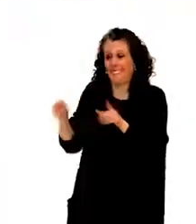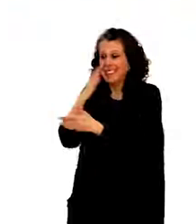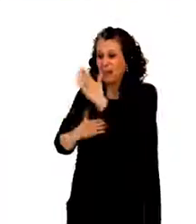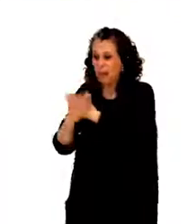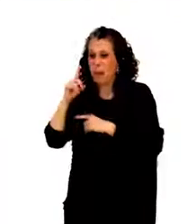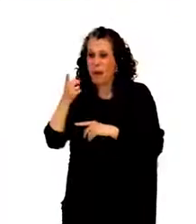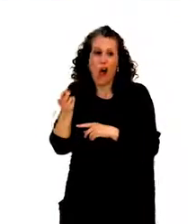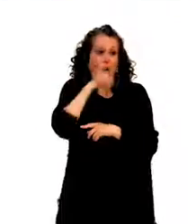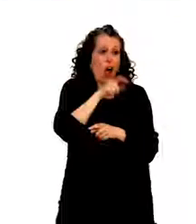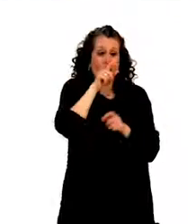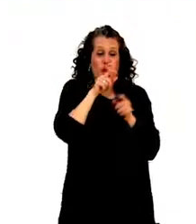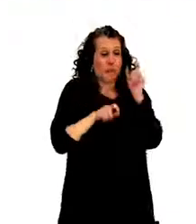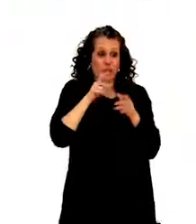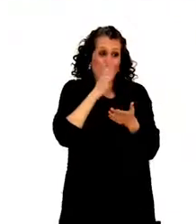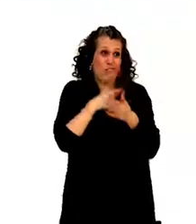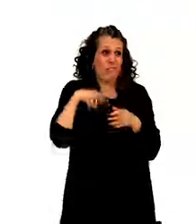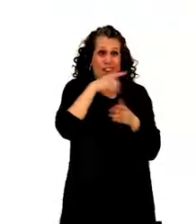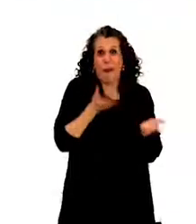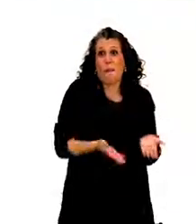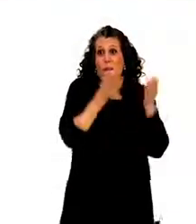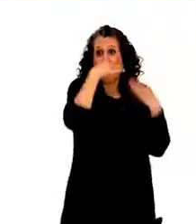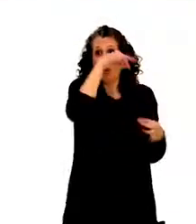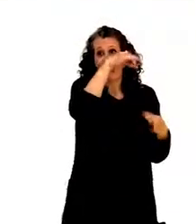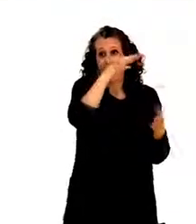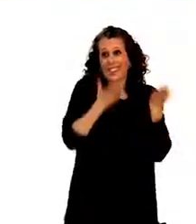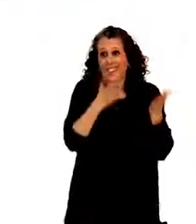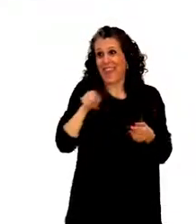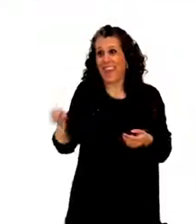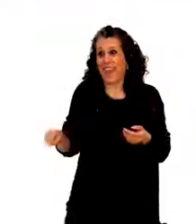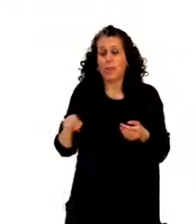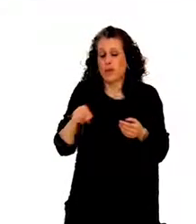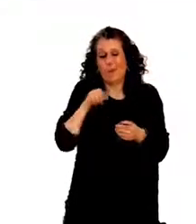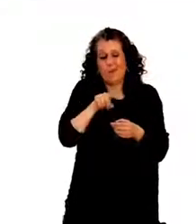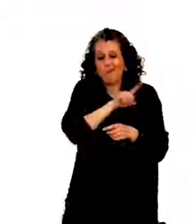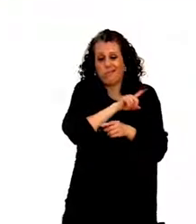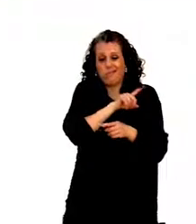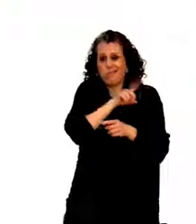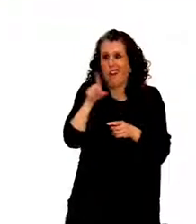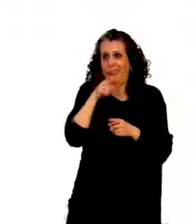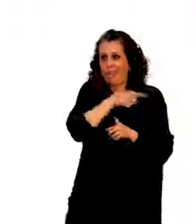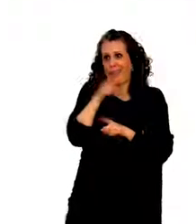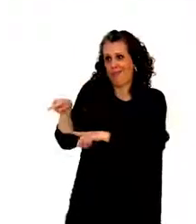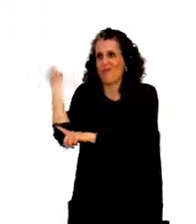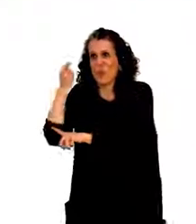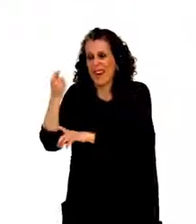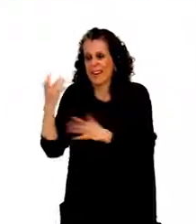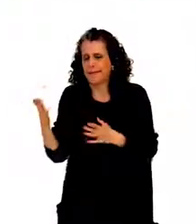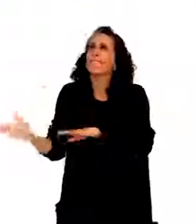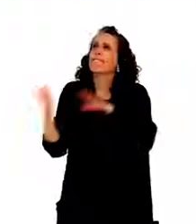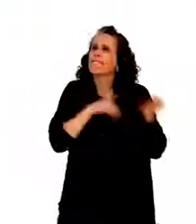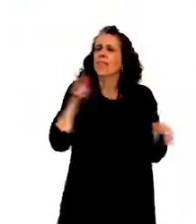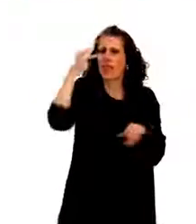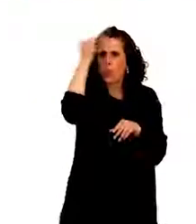So there was no violation of the convention. Then we had also one against Lithuania, inappropriate